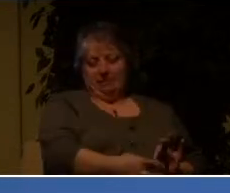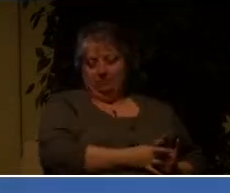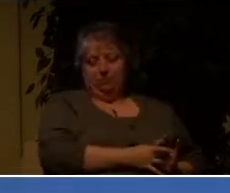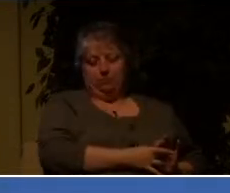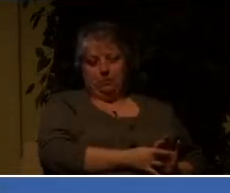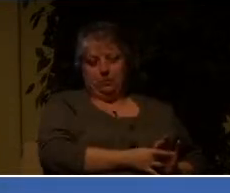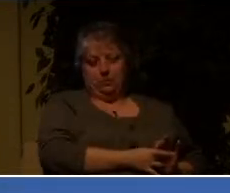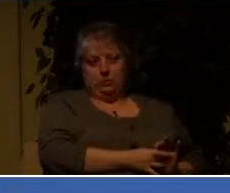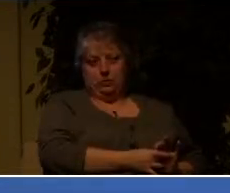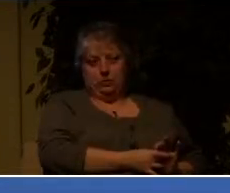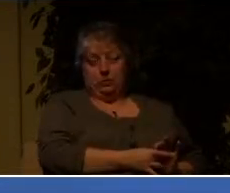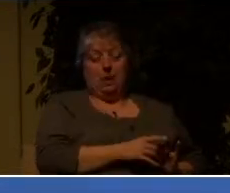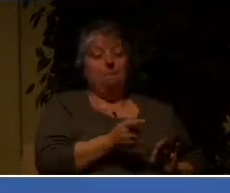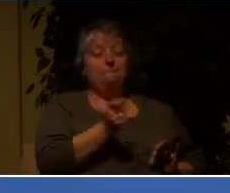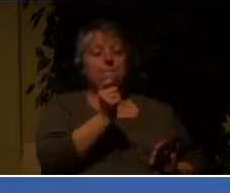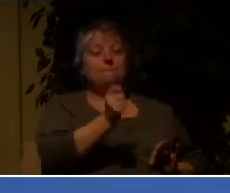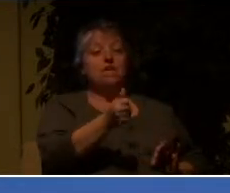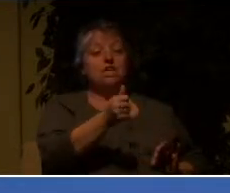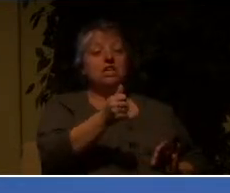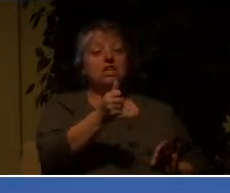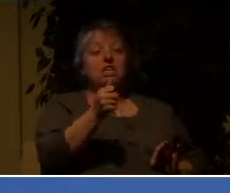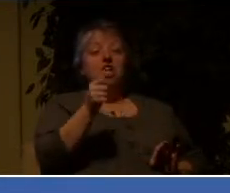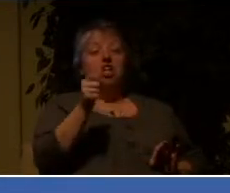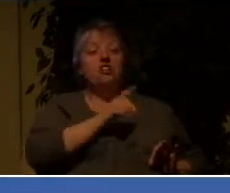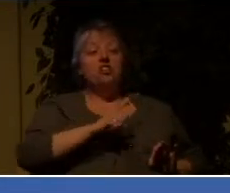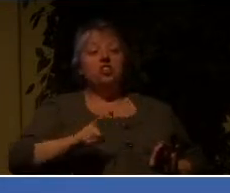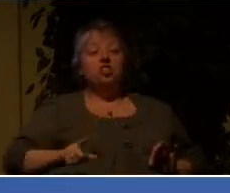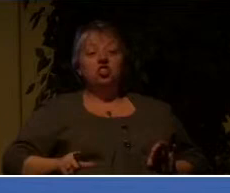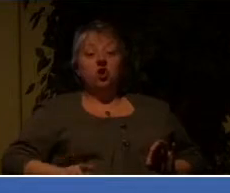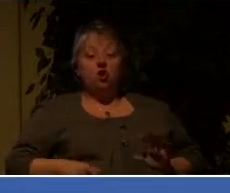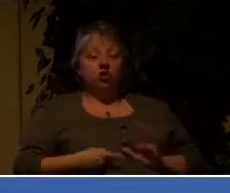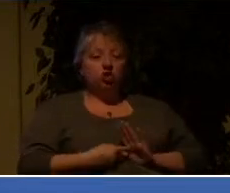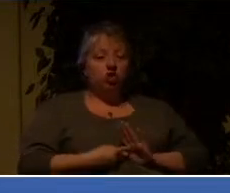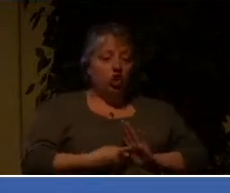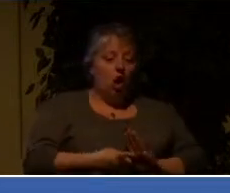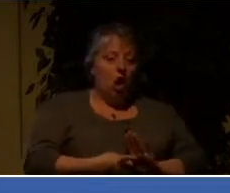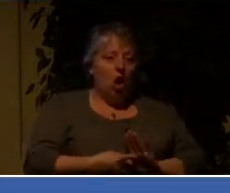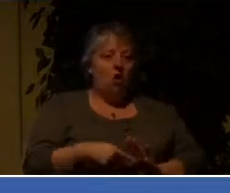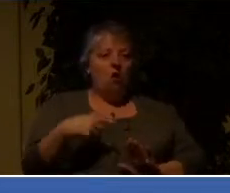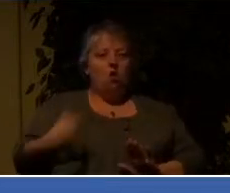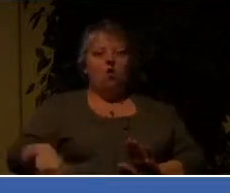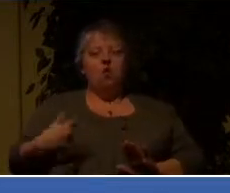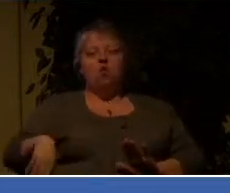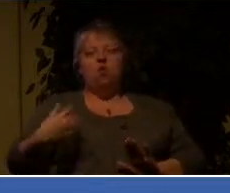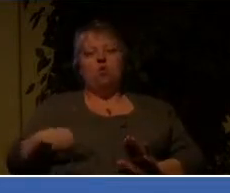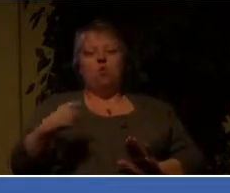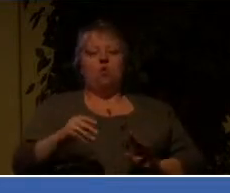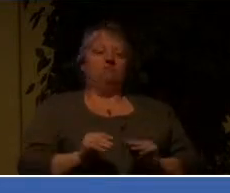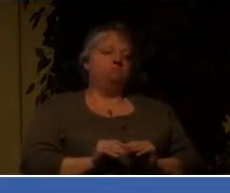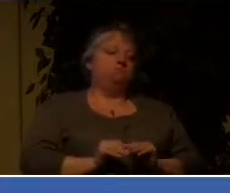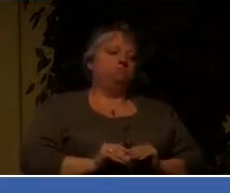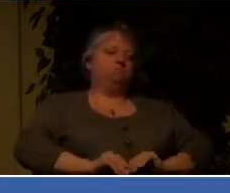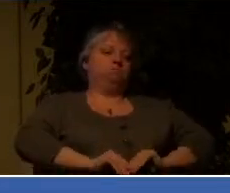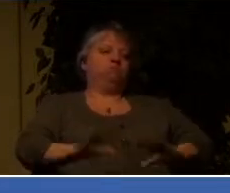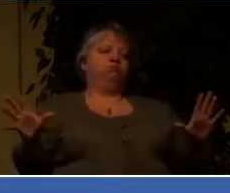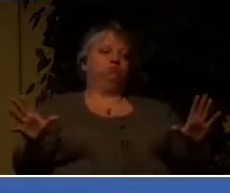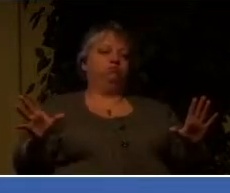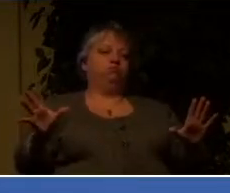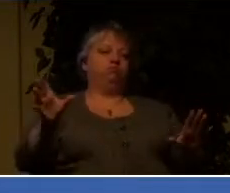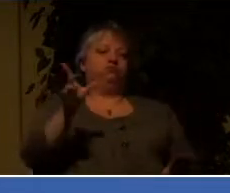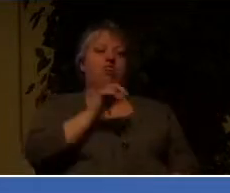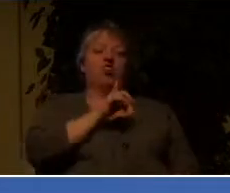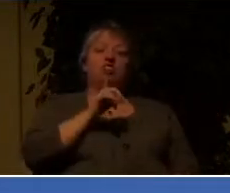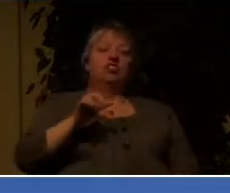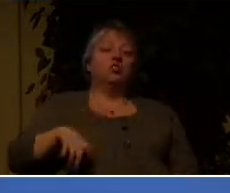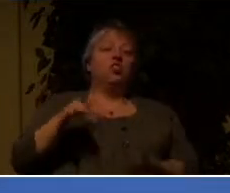the Lord revealed this, all hell broke loose. The Lord Jesus showed up in power, roared like a mighty lion, if you